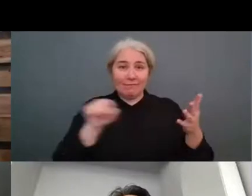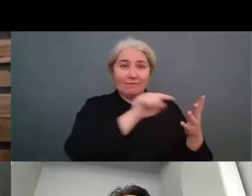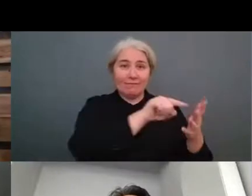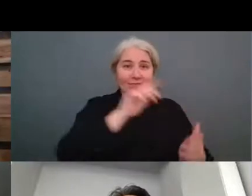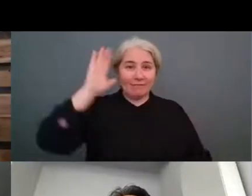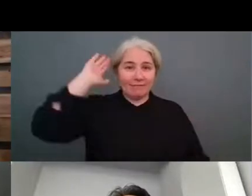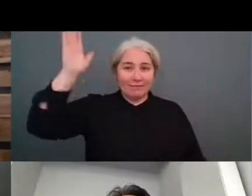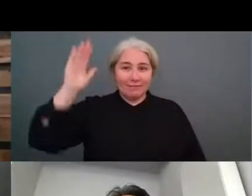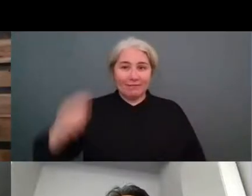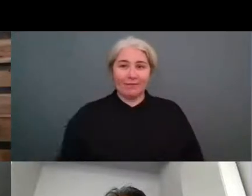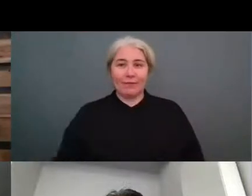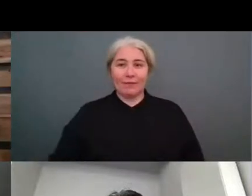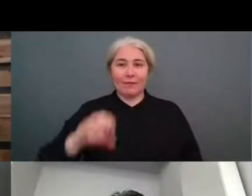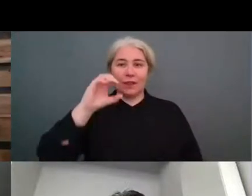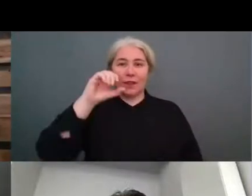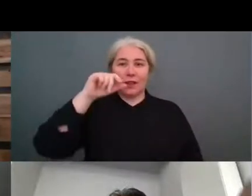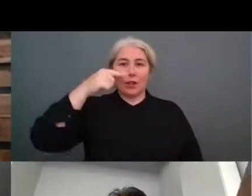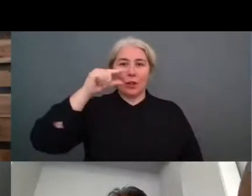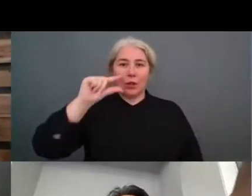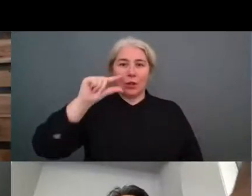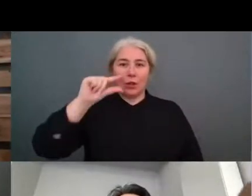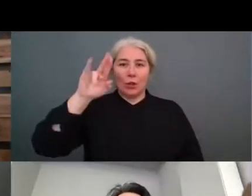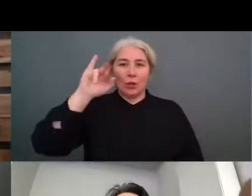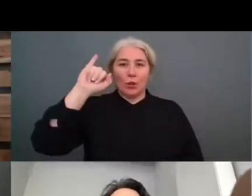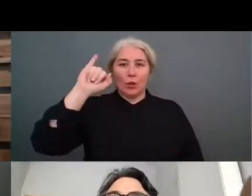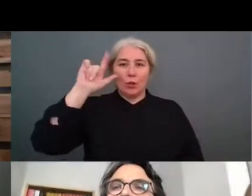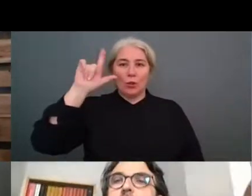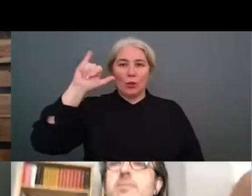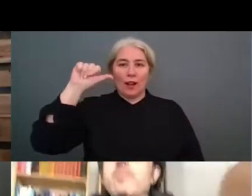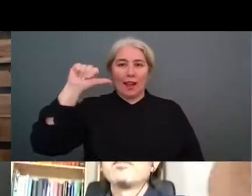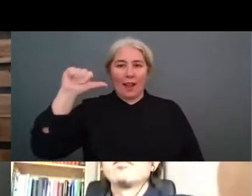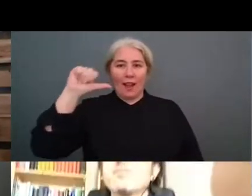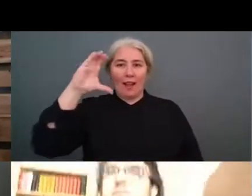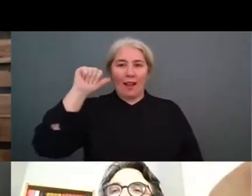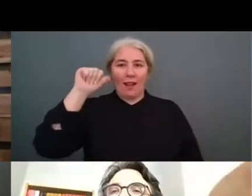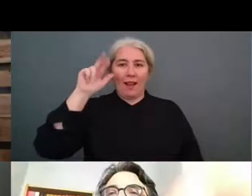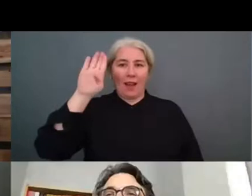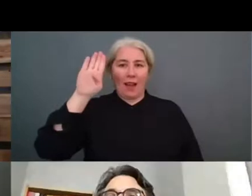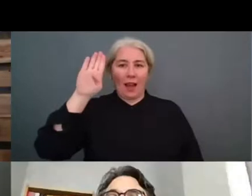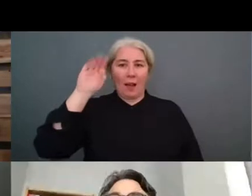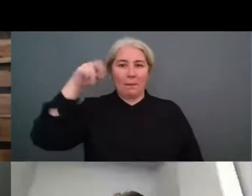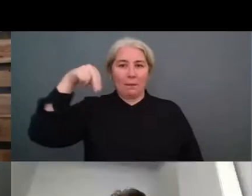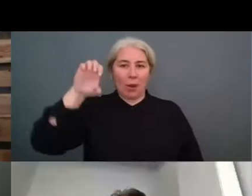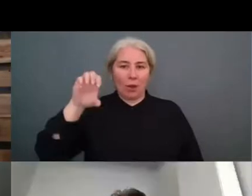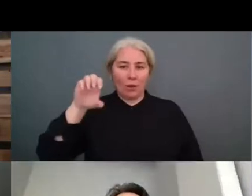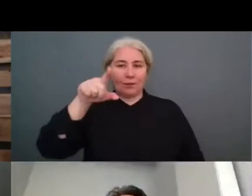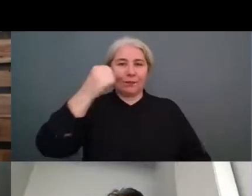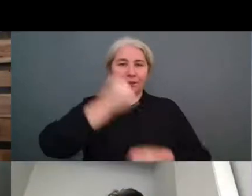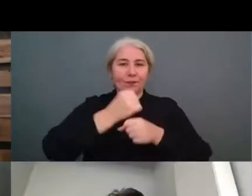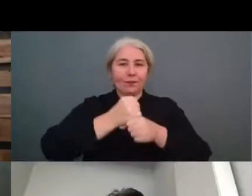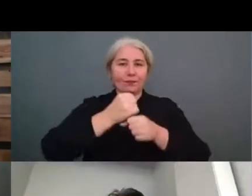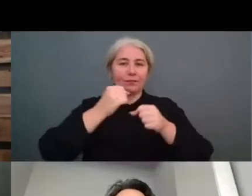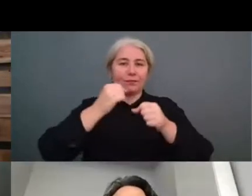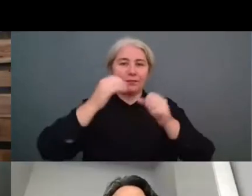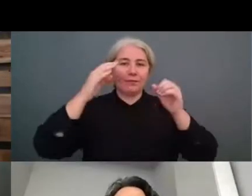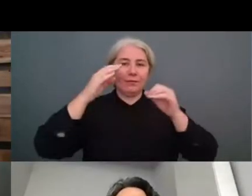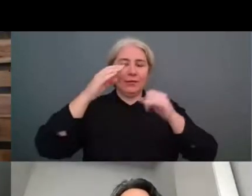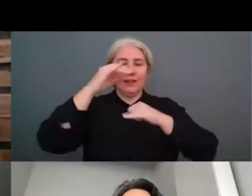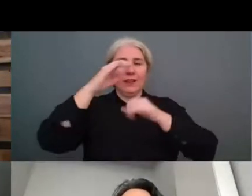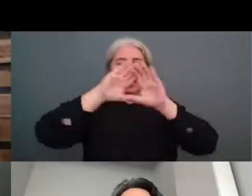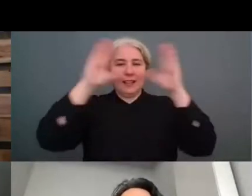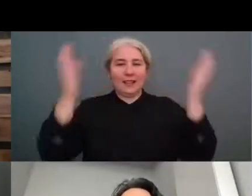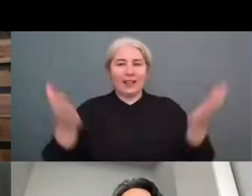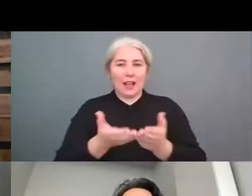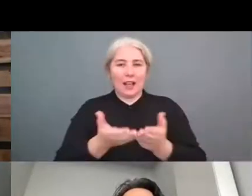carbonate deputy director of the business and biodiversity program at the international union for conservation